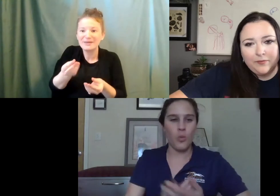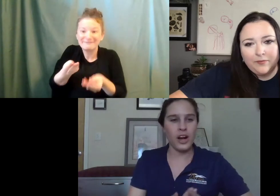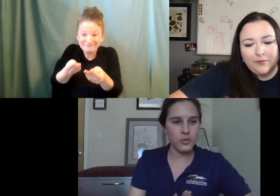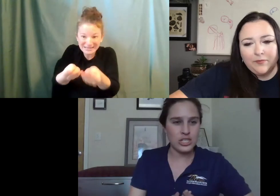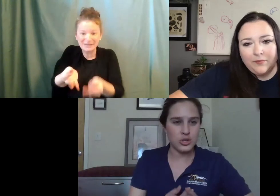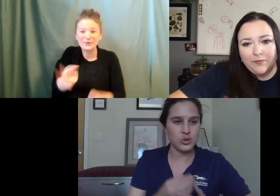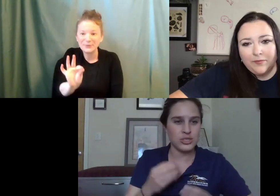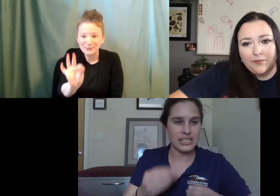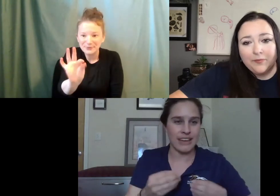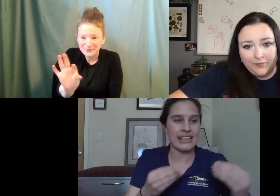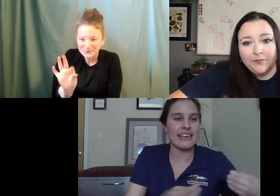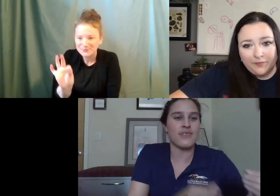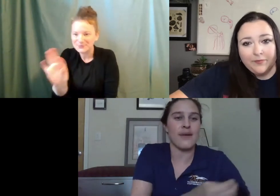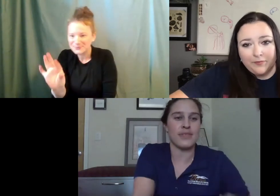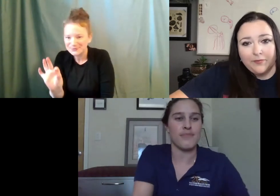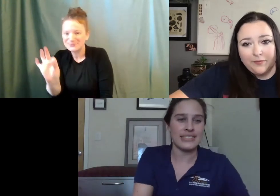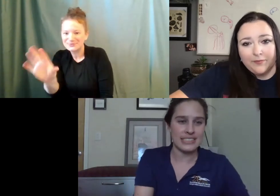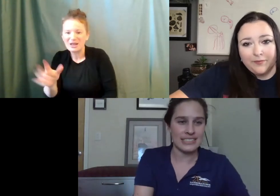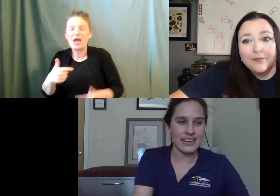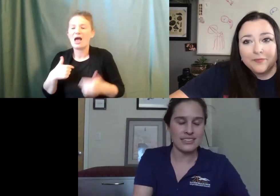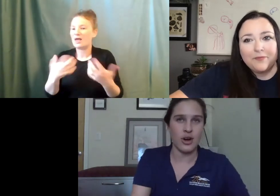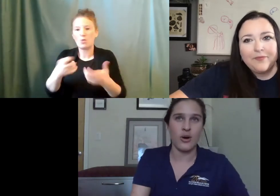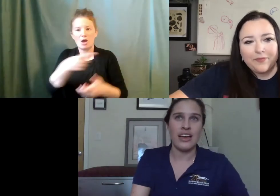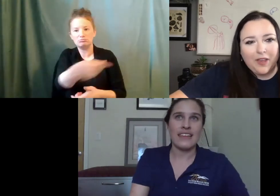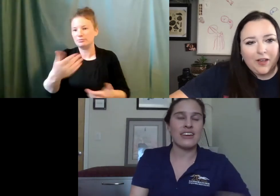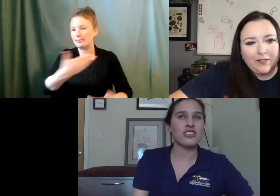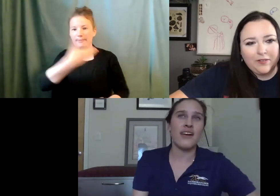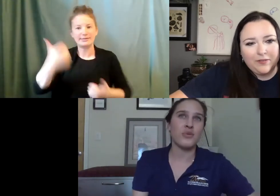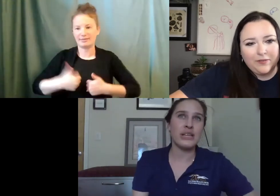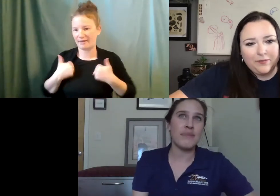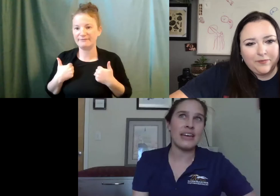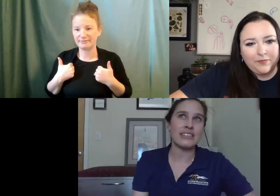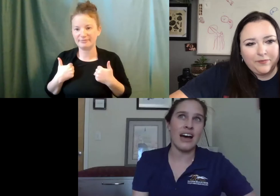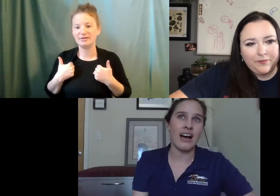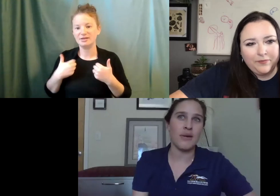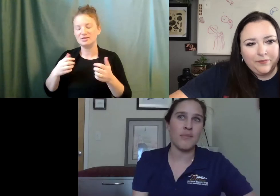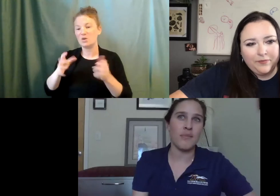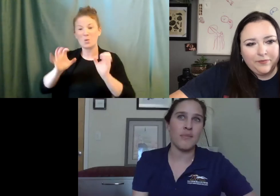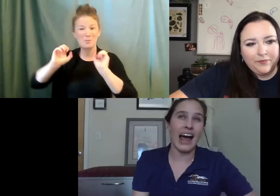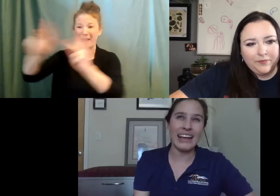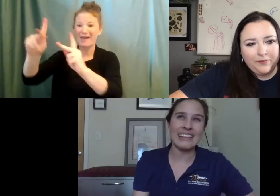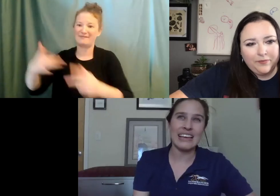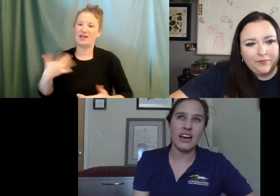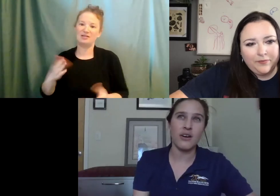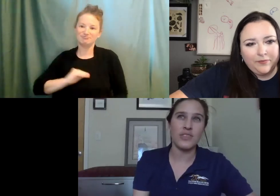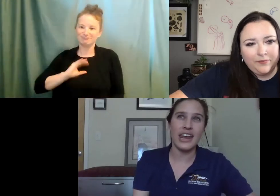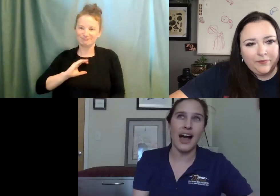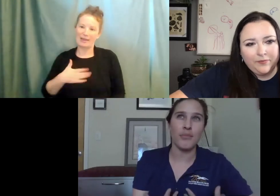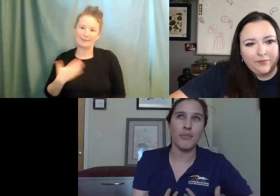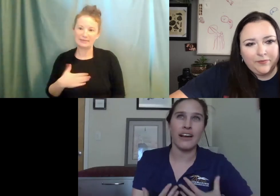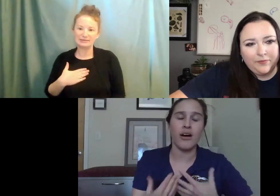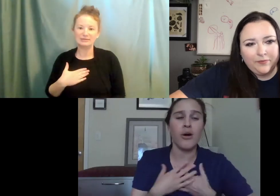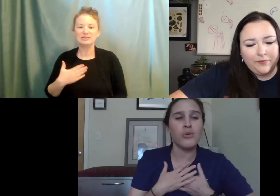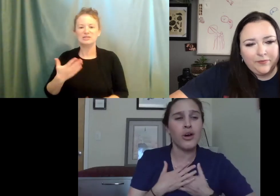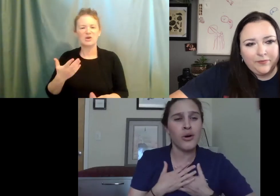like, what can we do to like give them the best success? So there's never really been a time that I can think of that.